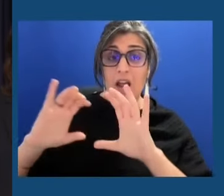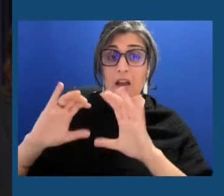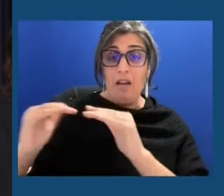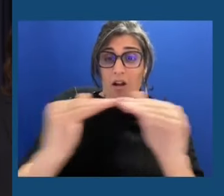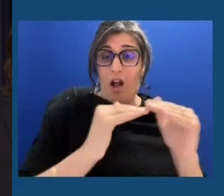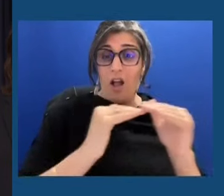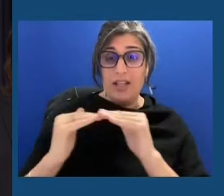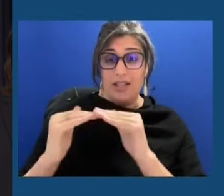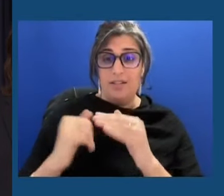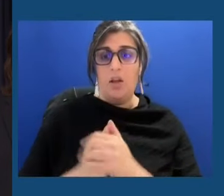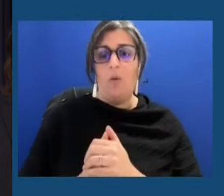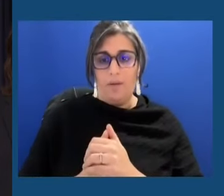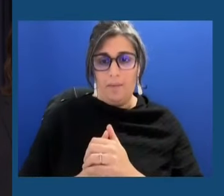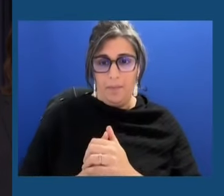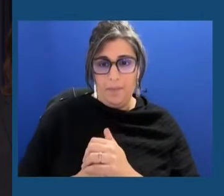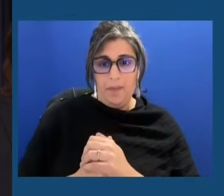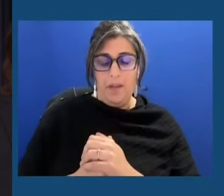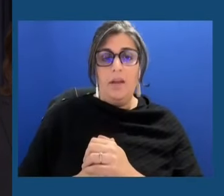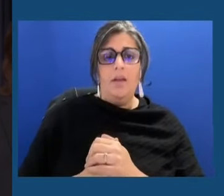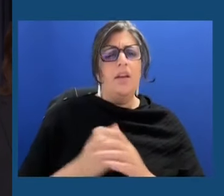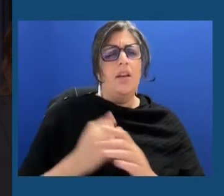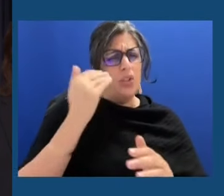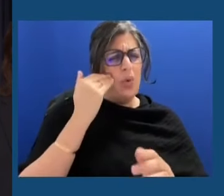So as you can see, we know their playbook.